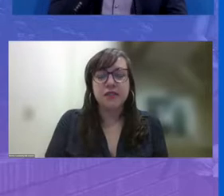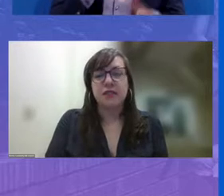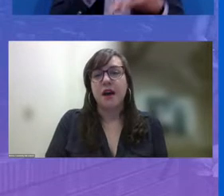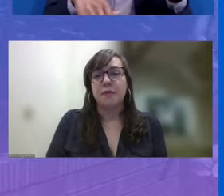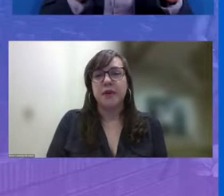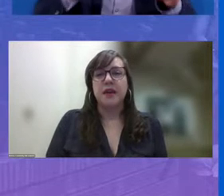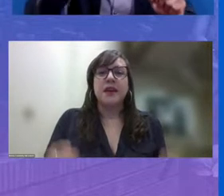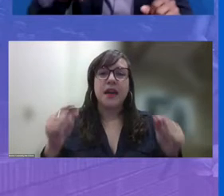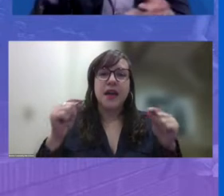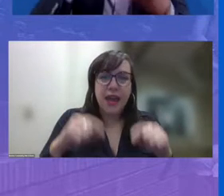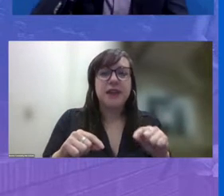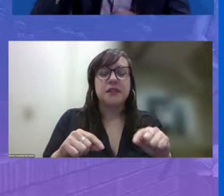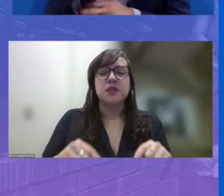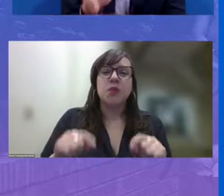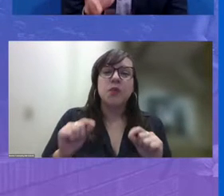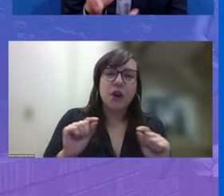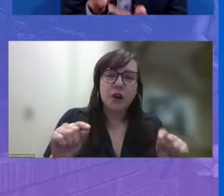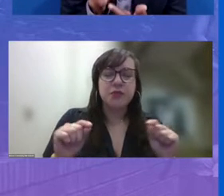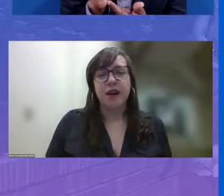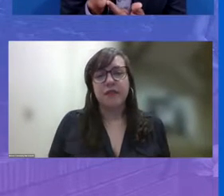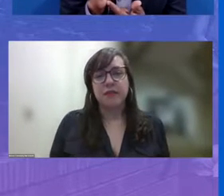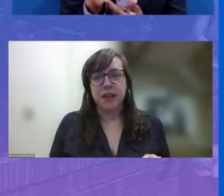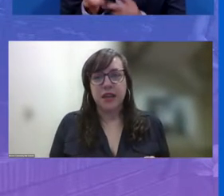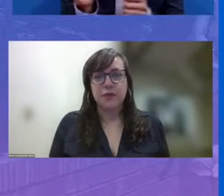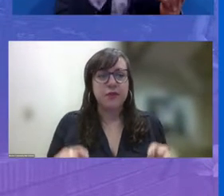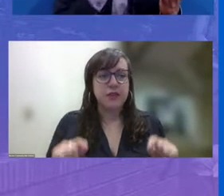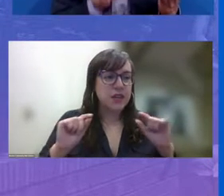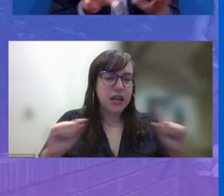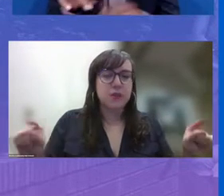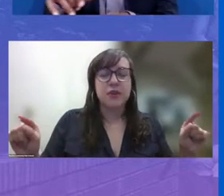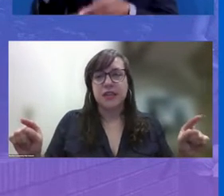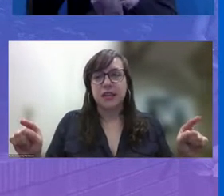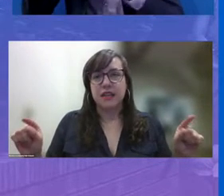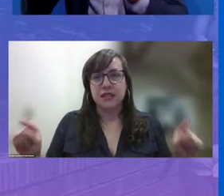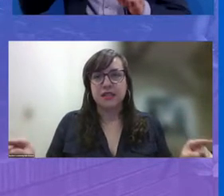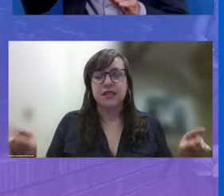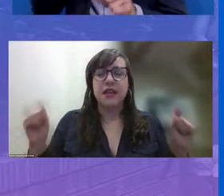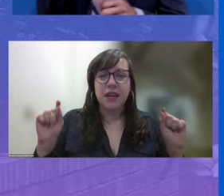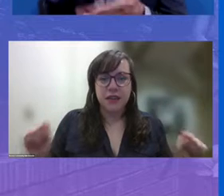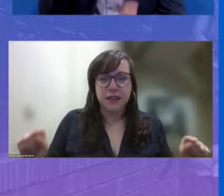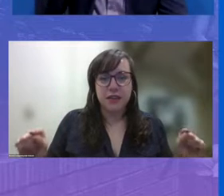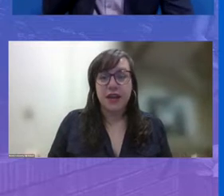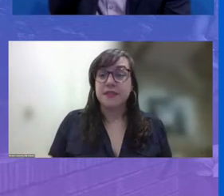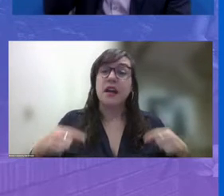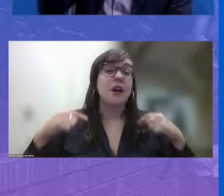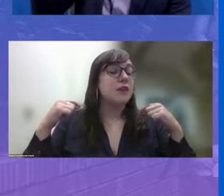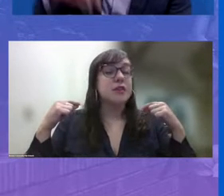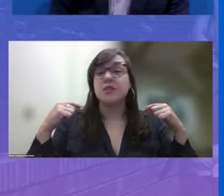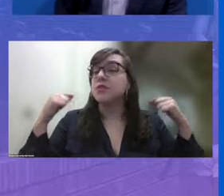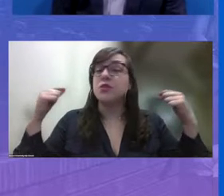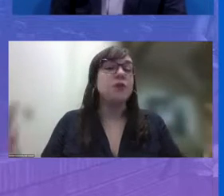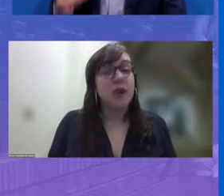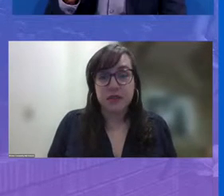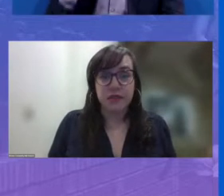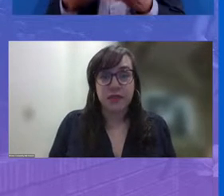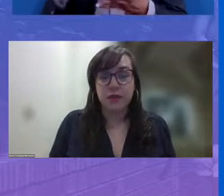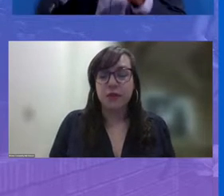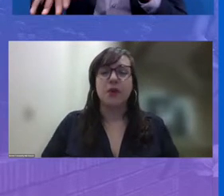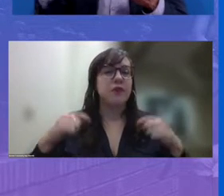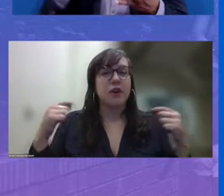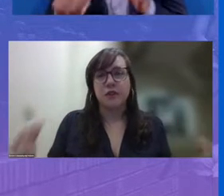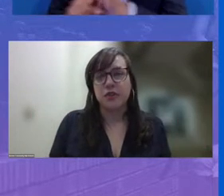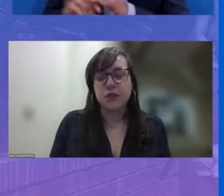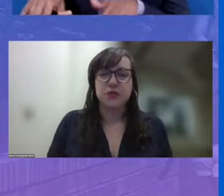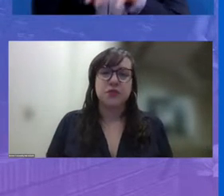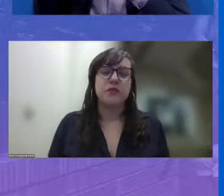hard stuff, and we also have to mitigate for the inequities that exist in their lives that are no fault of their